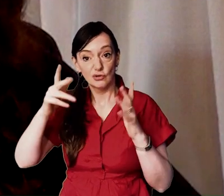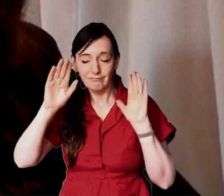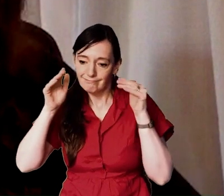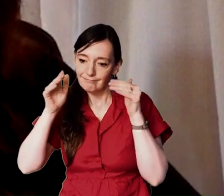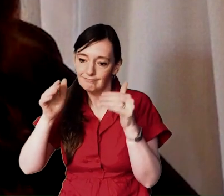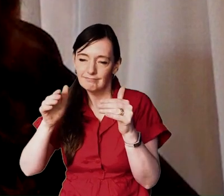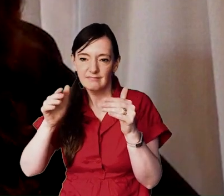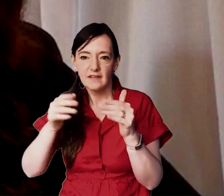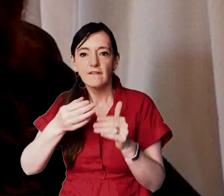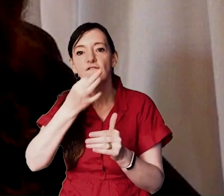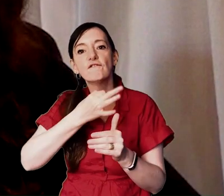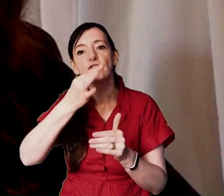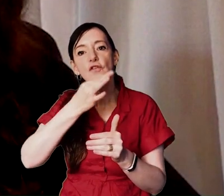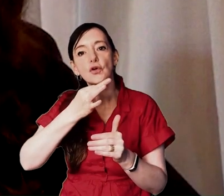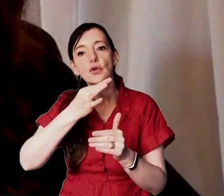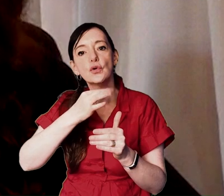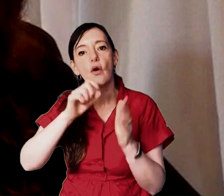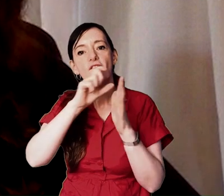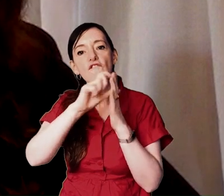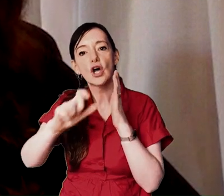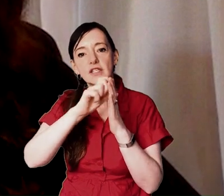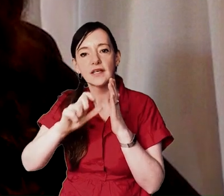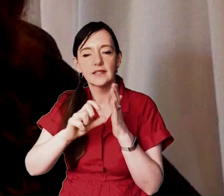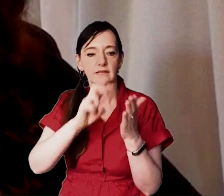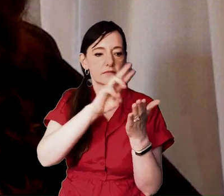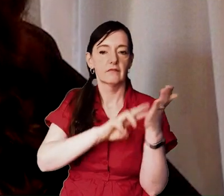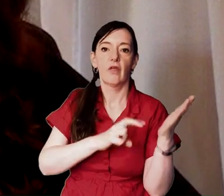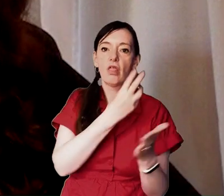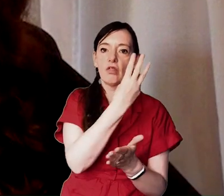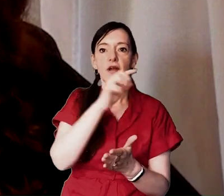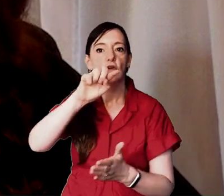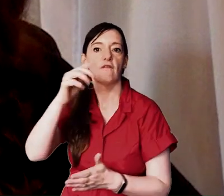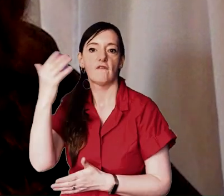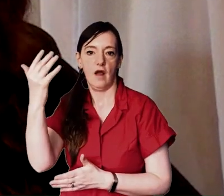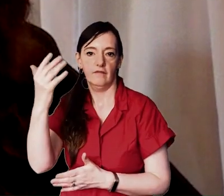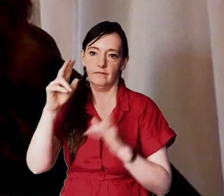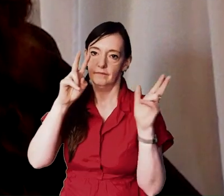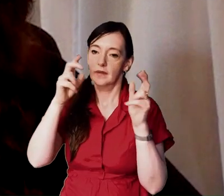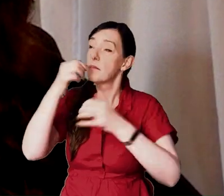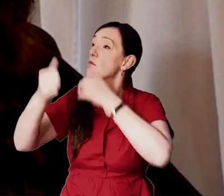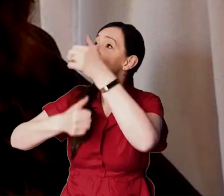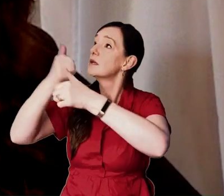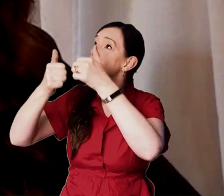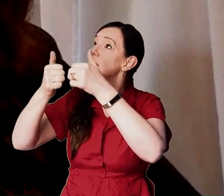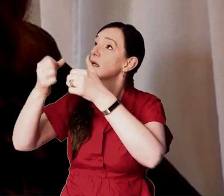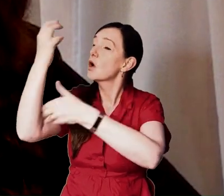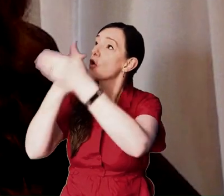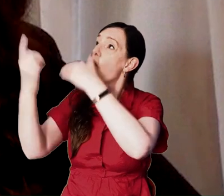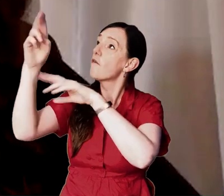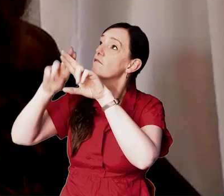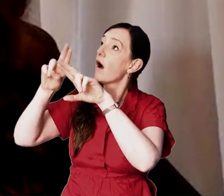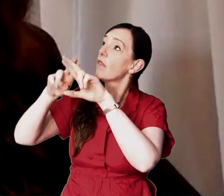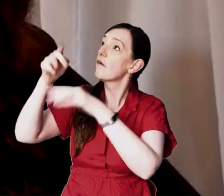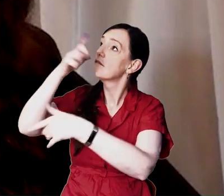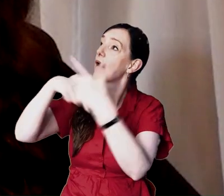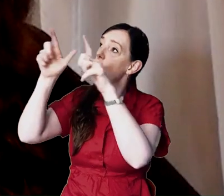so i'm just going to draw our gaze to the verses uh three to five uh where it writes praise be to the god and father of our